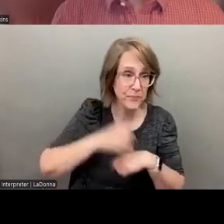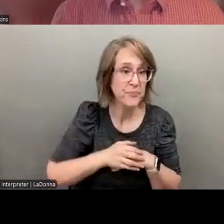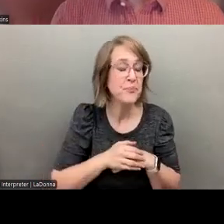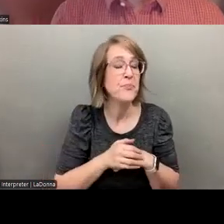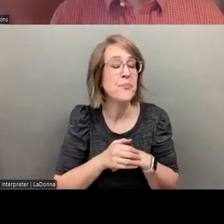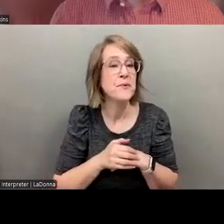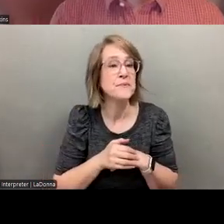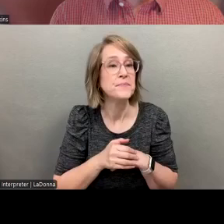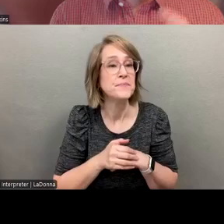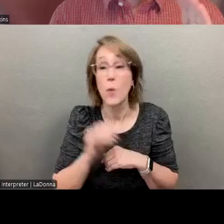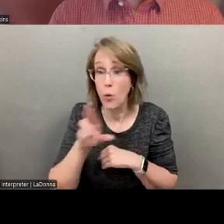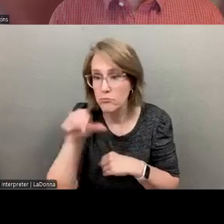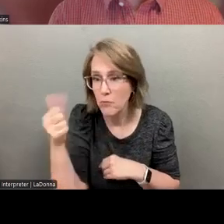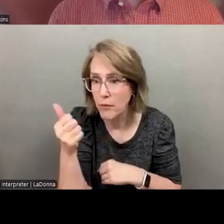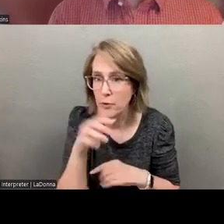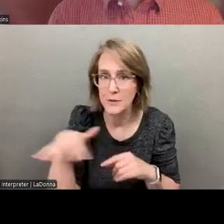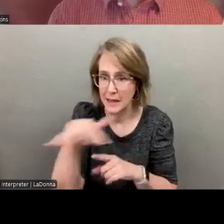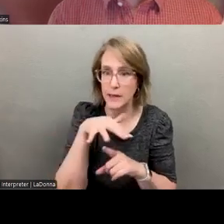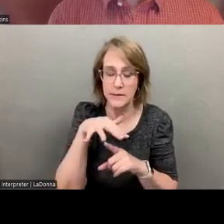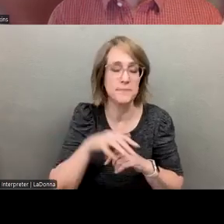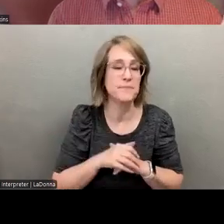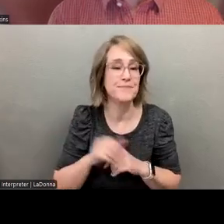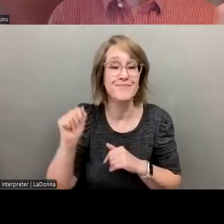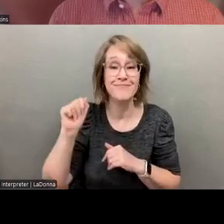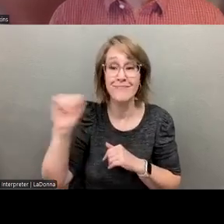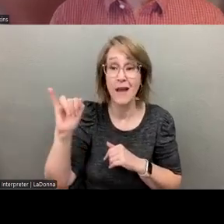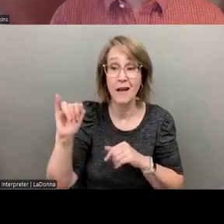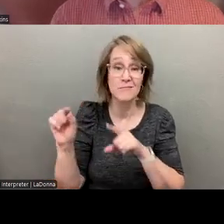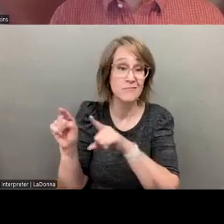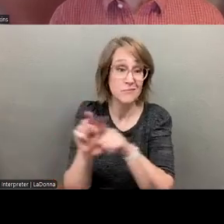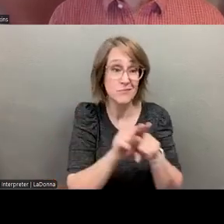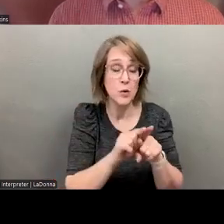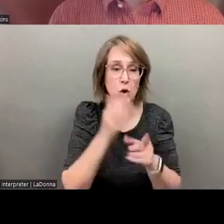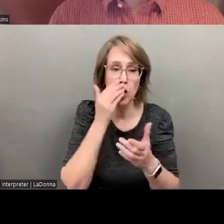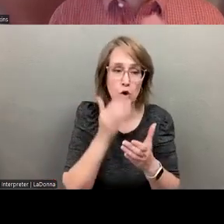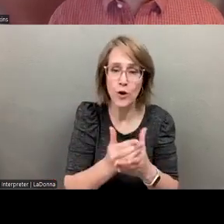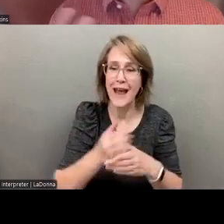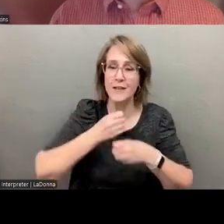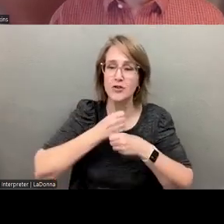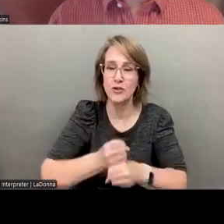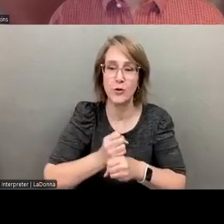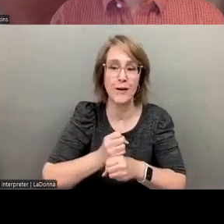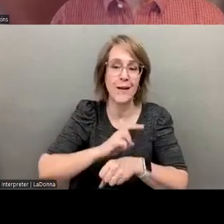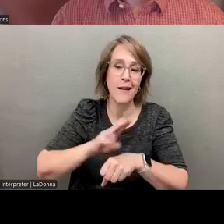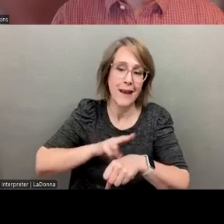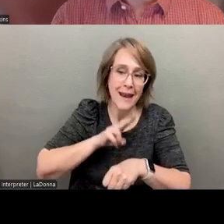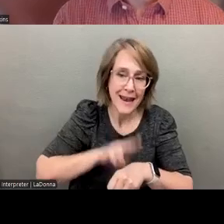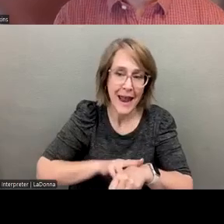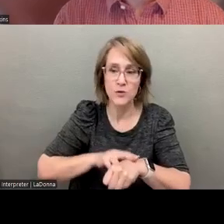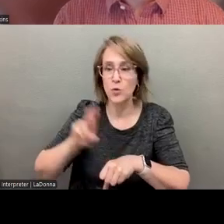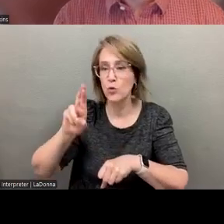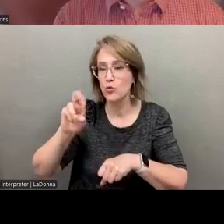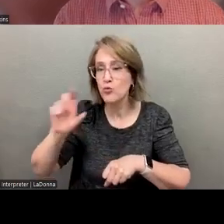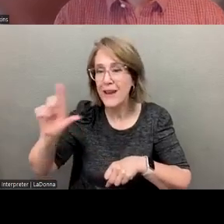Um, and, and it, AI is also really good at generating naturalistic human